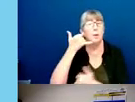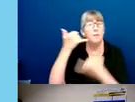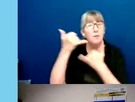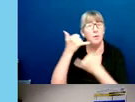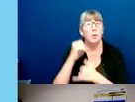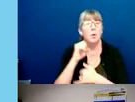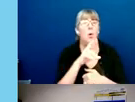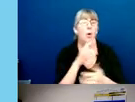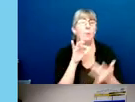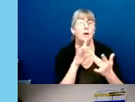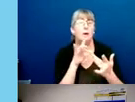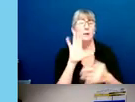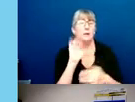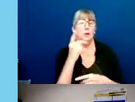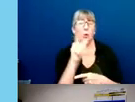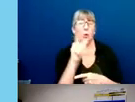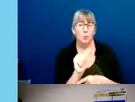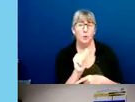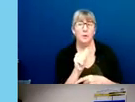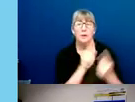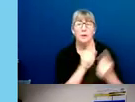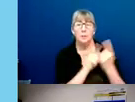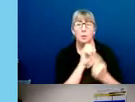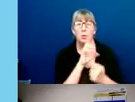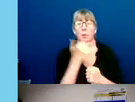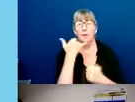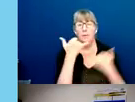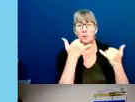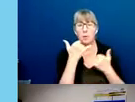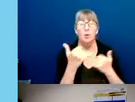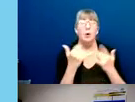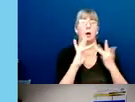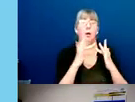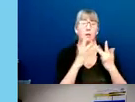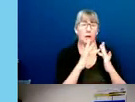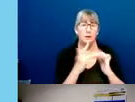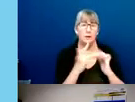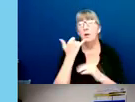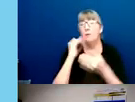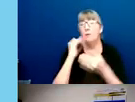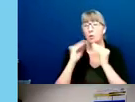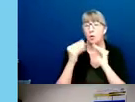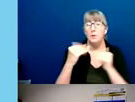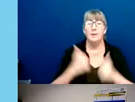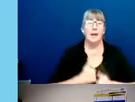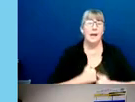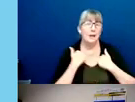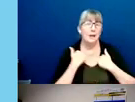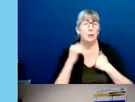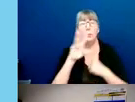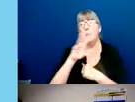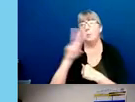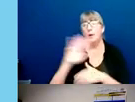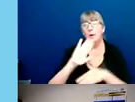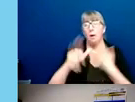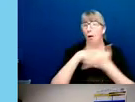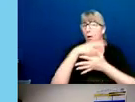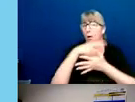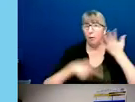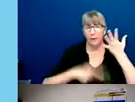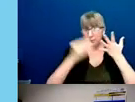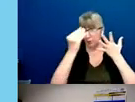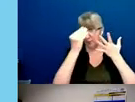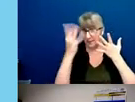COPA in person or telephone or online. The phone numbers, addresses, websites, and all that contact information